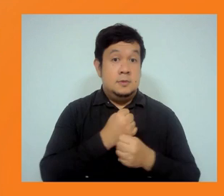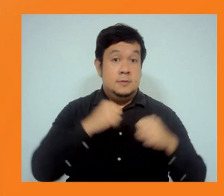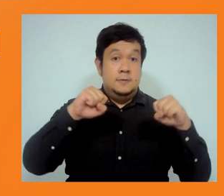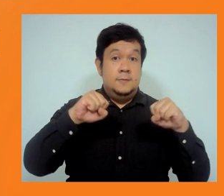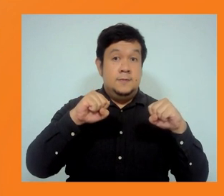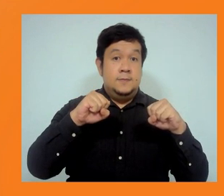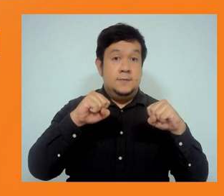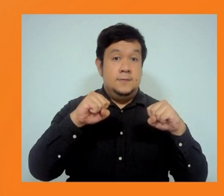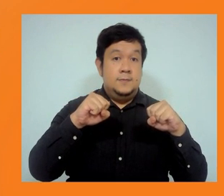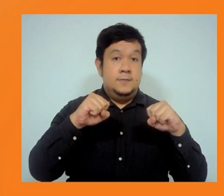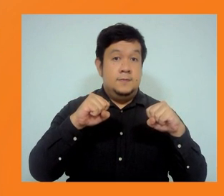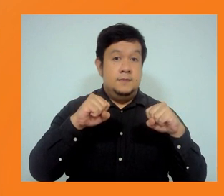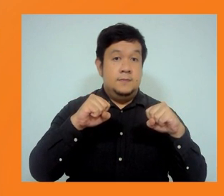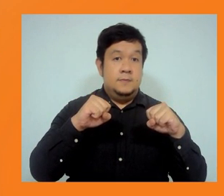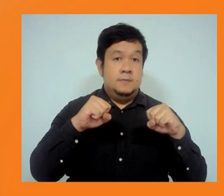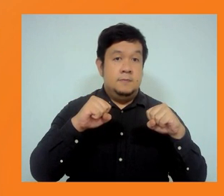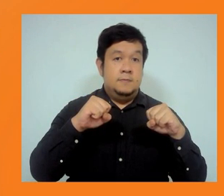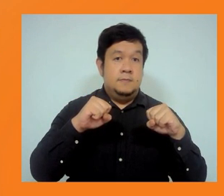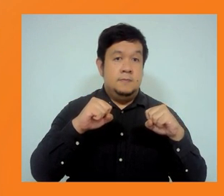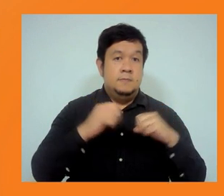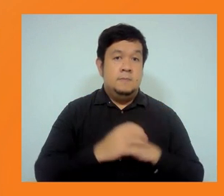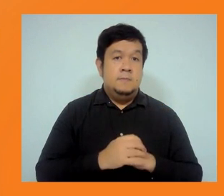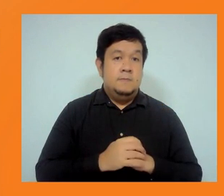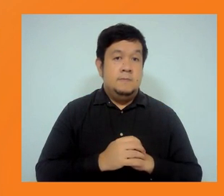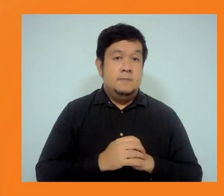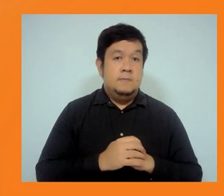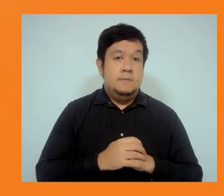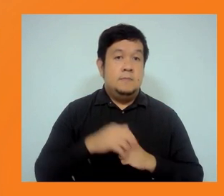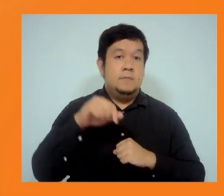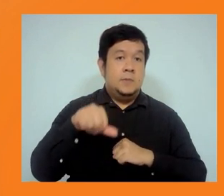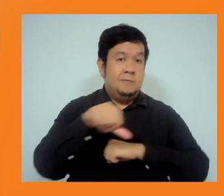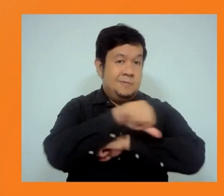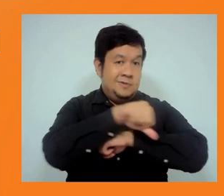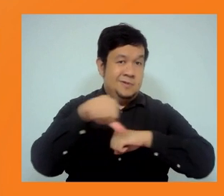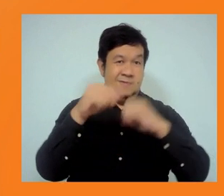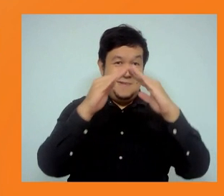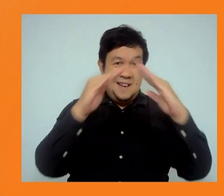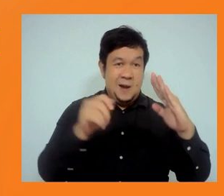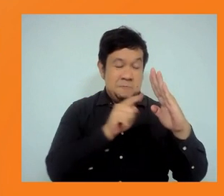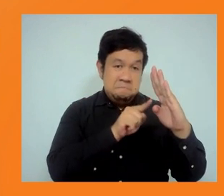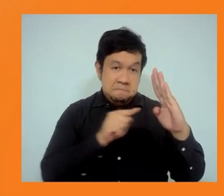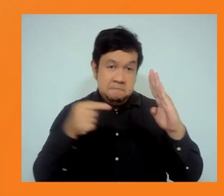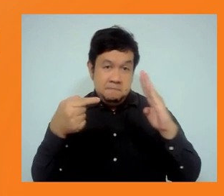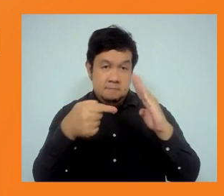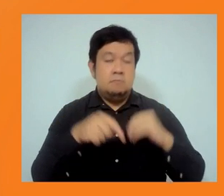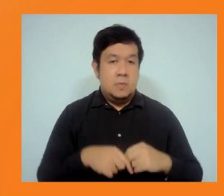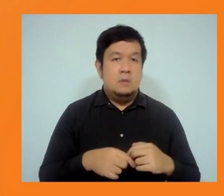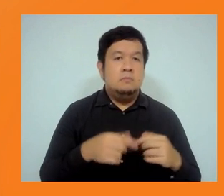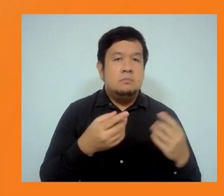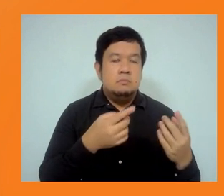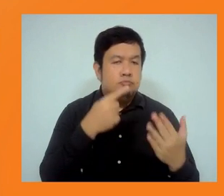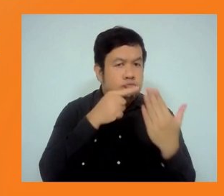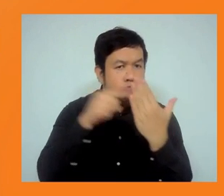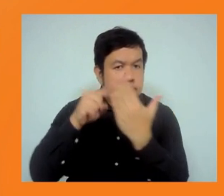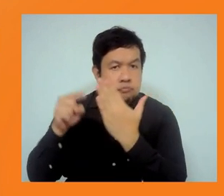in the proposed policy architecture, challenges in the current implementation on the ground, and existing limitations. The panel